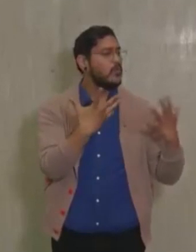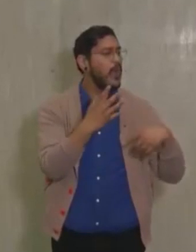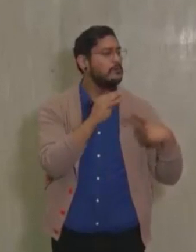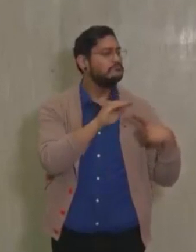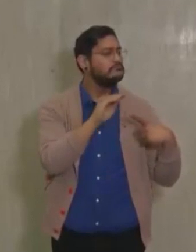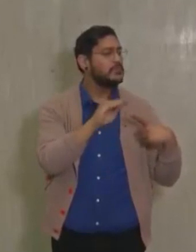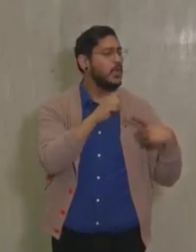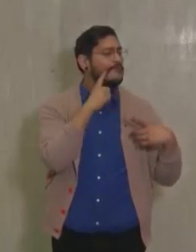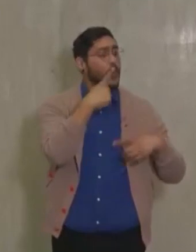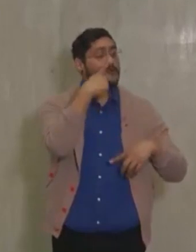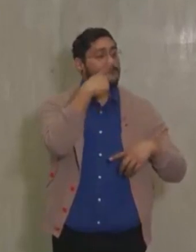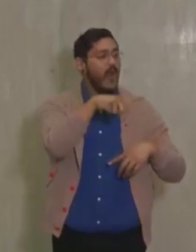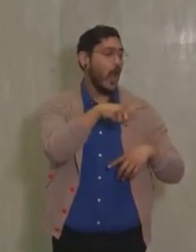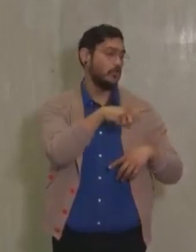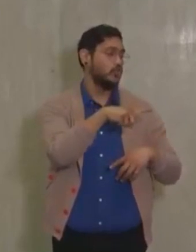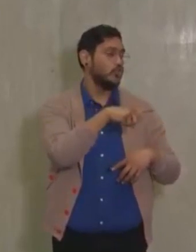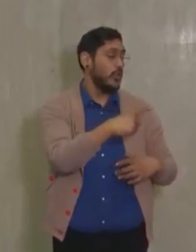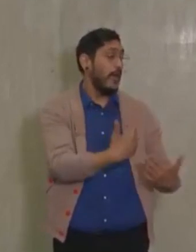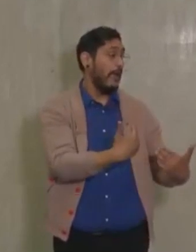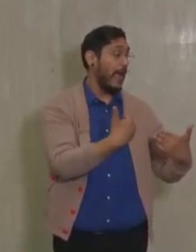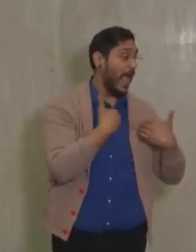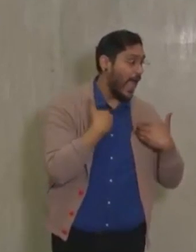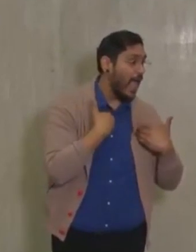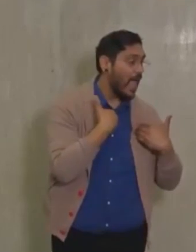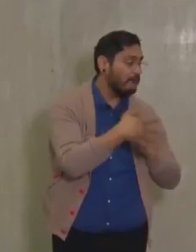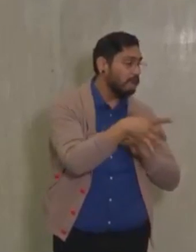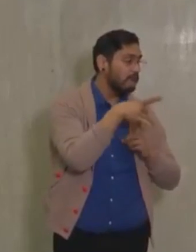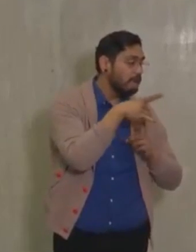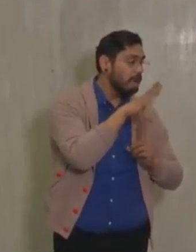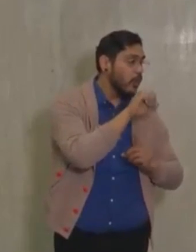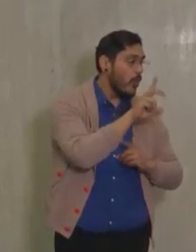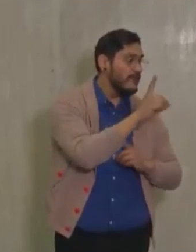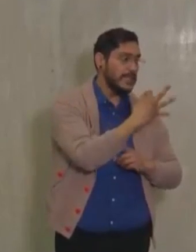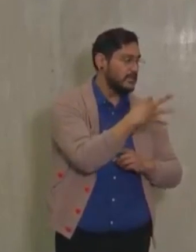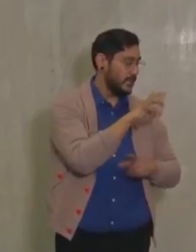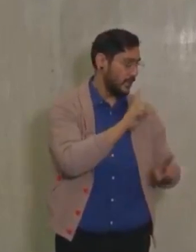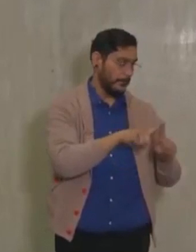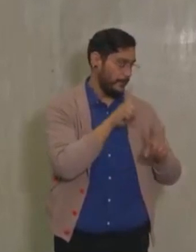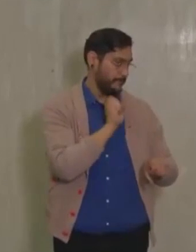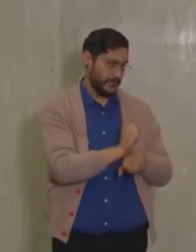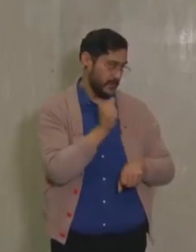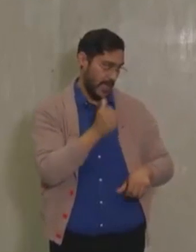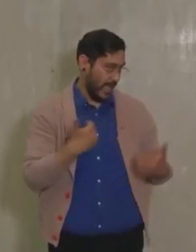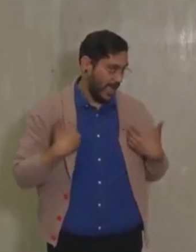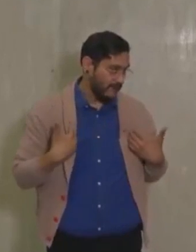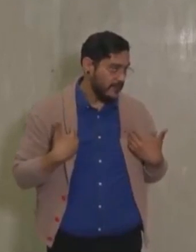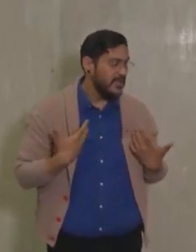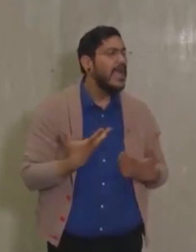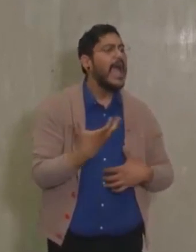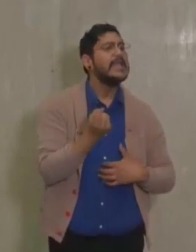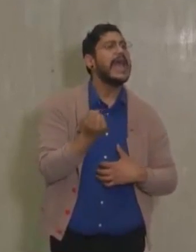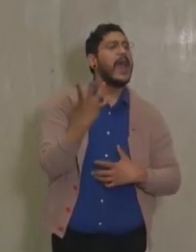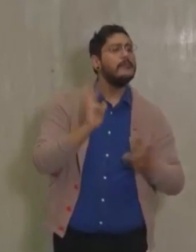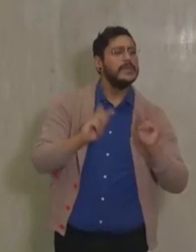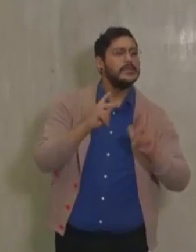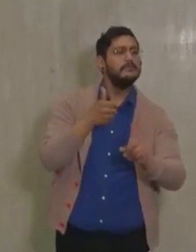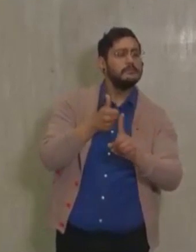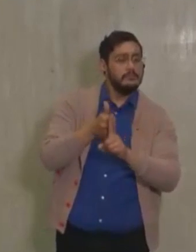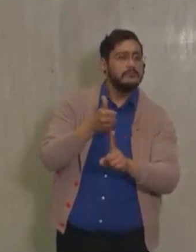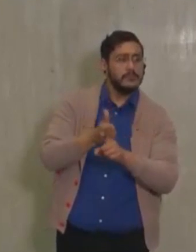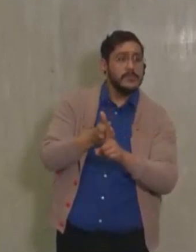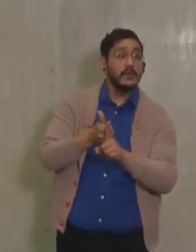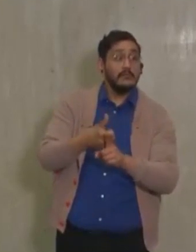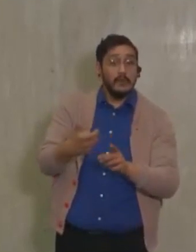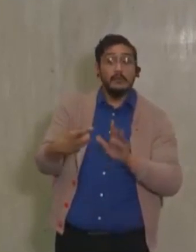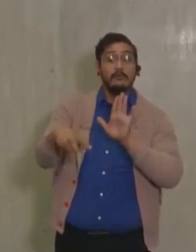false positives and false negatives that you established for the study? And then could you comment on some of the results, the